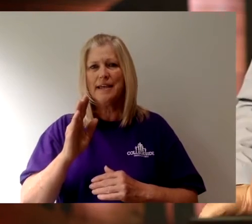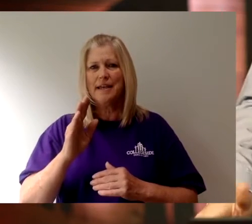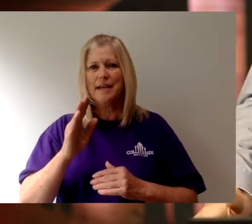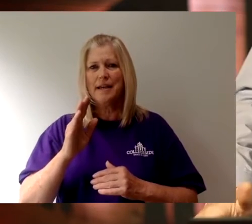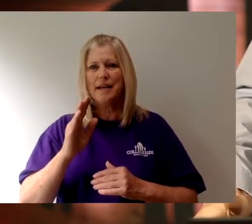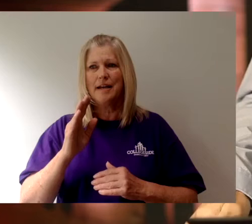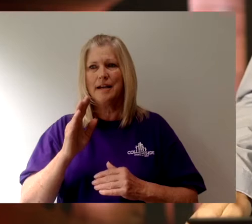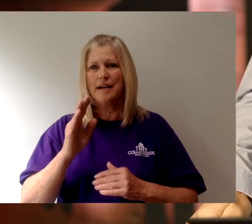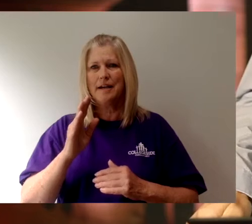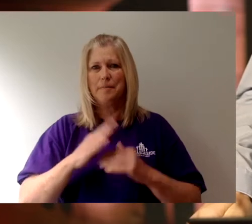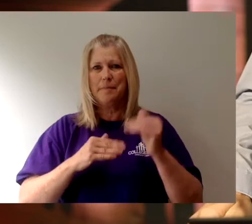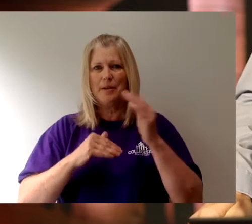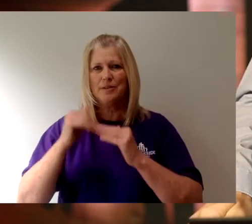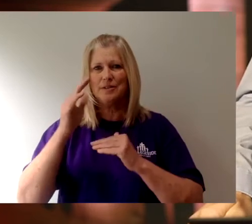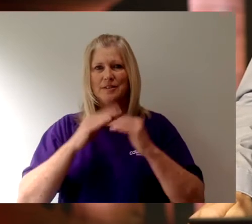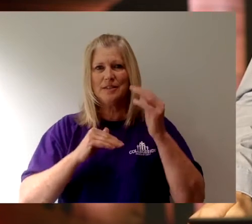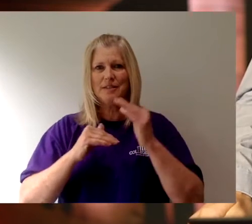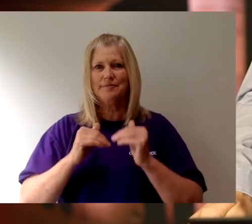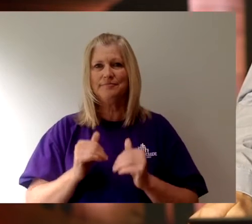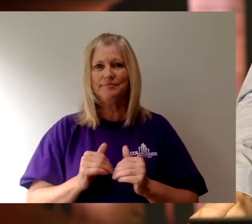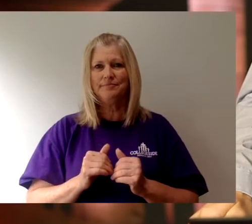Being built.